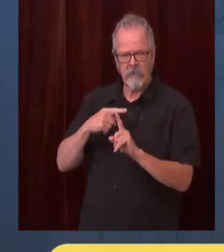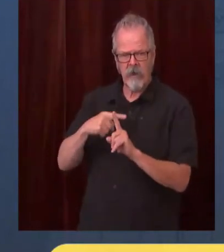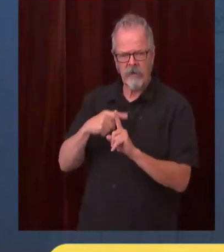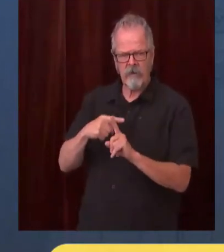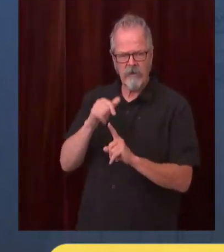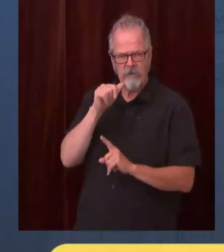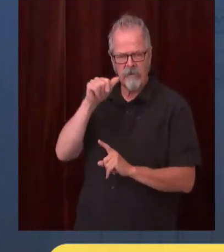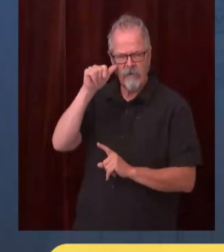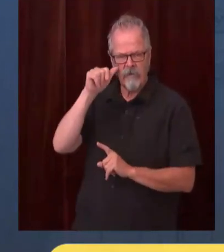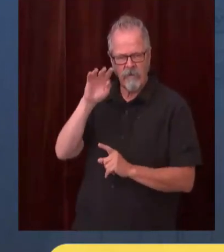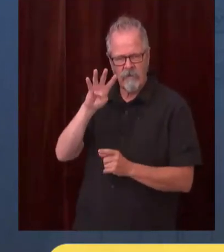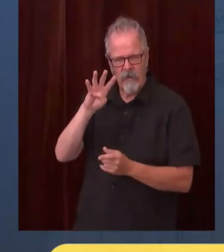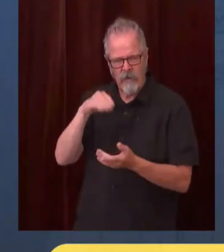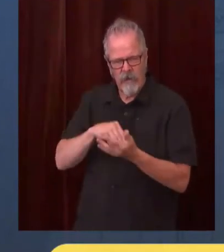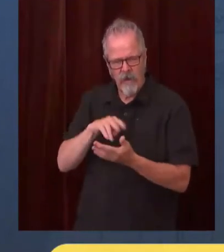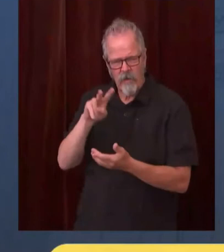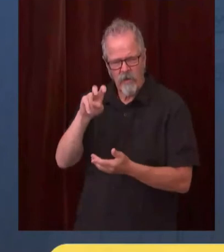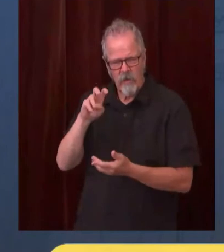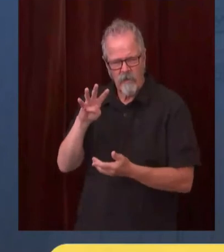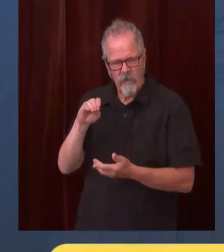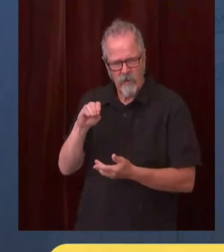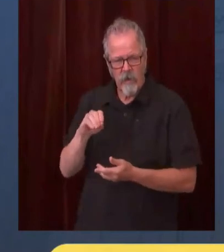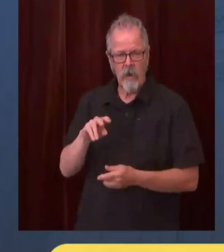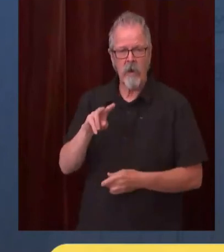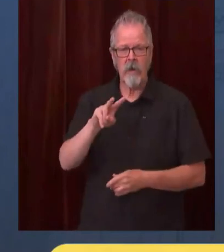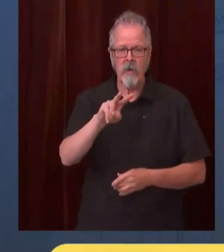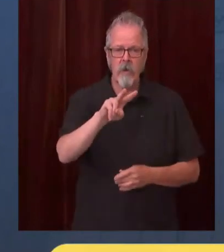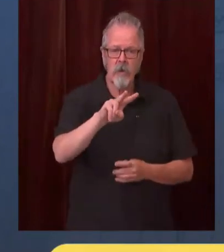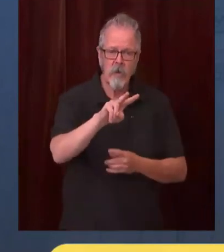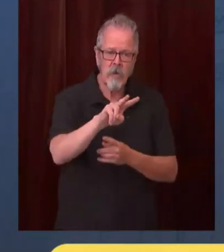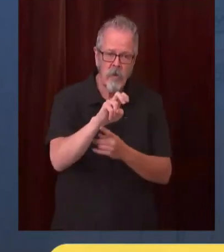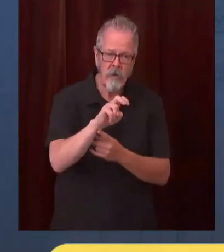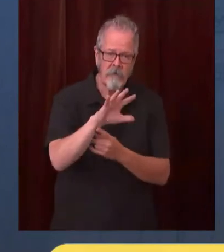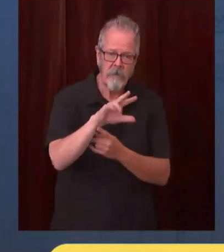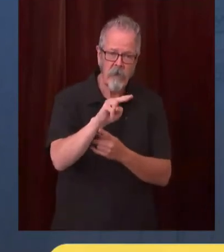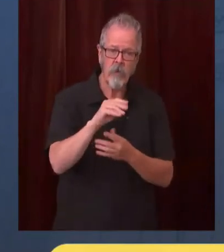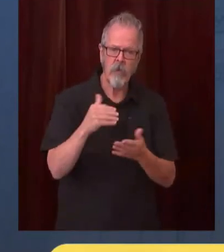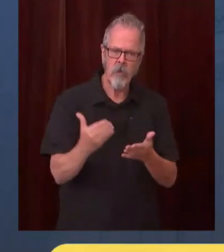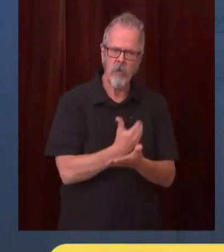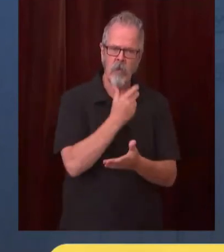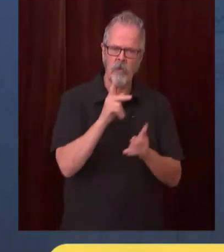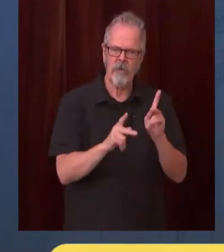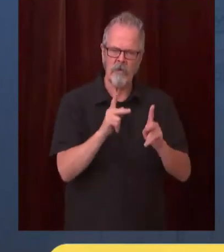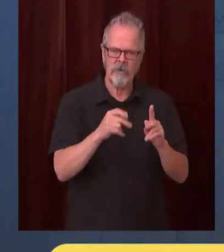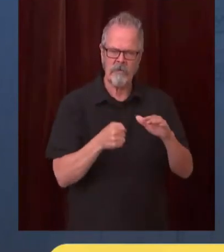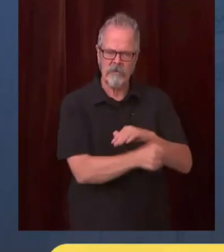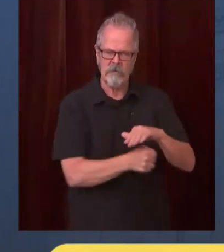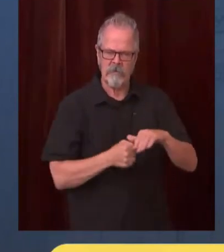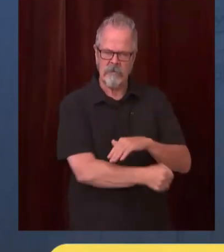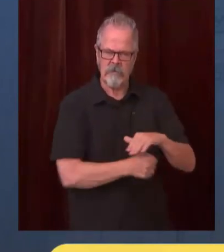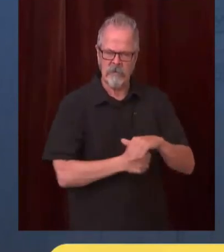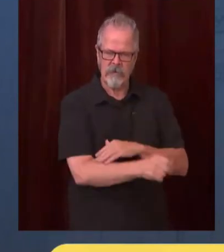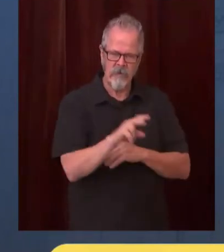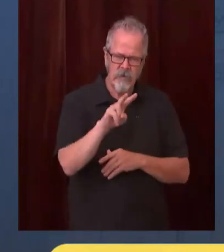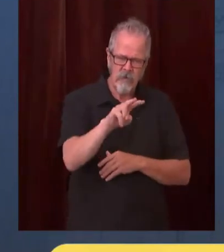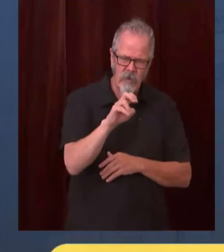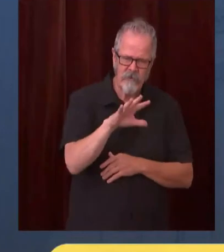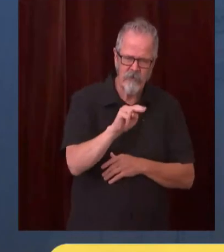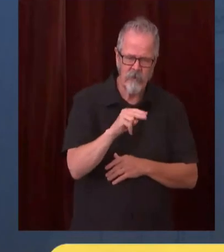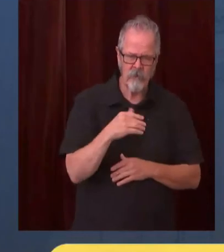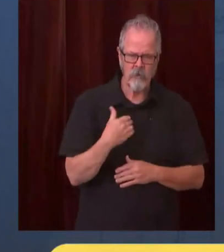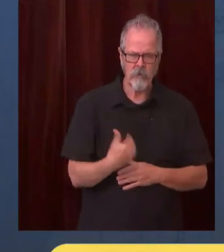252 in one single day 59 washingtonians yesterday died because of covid